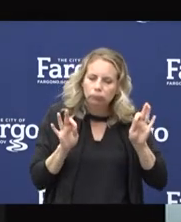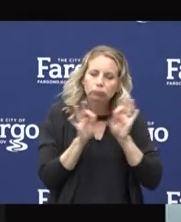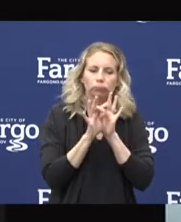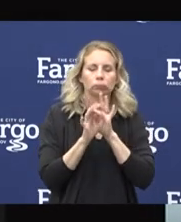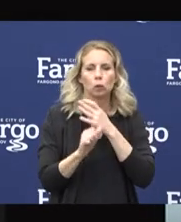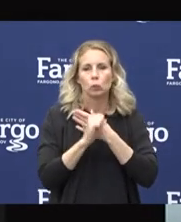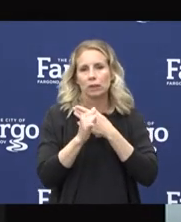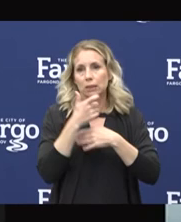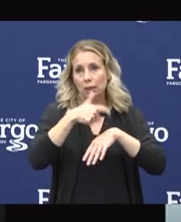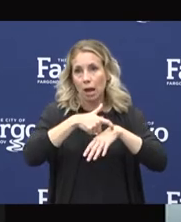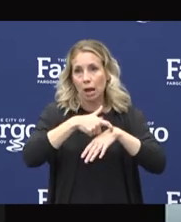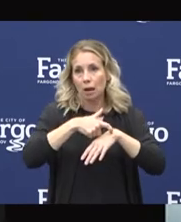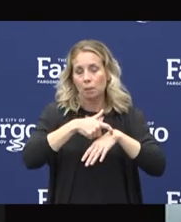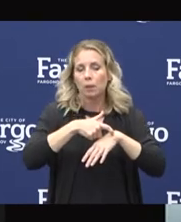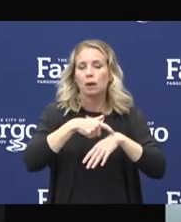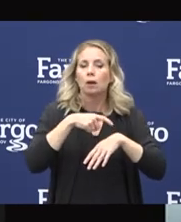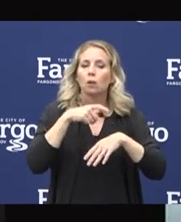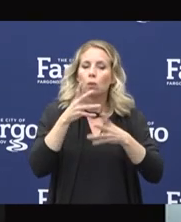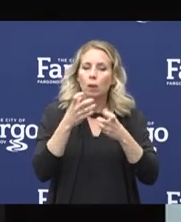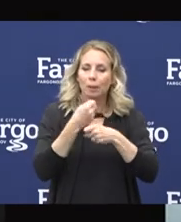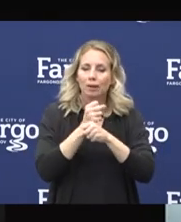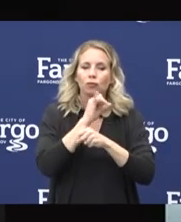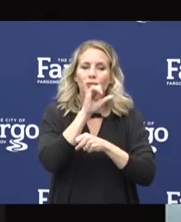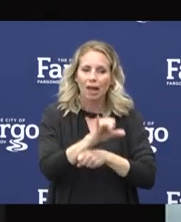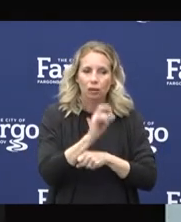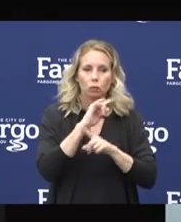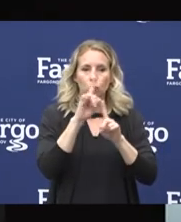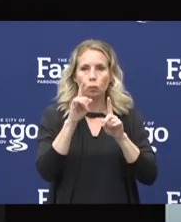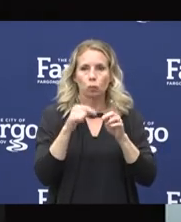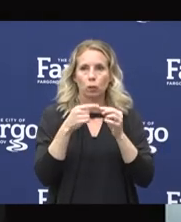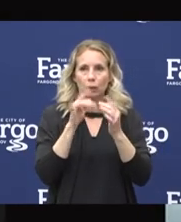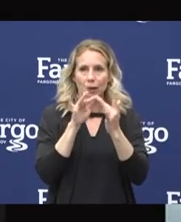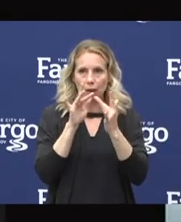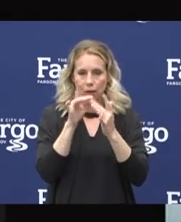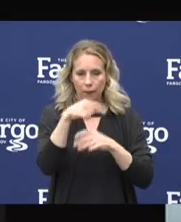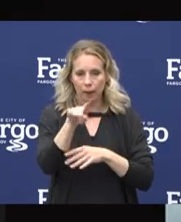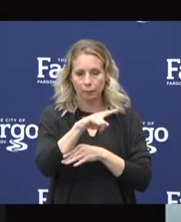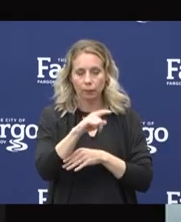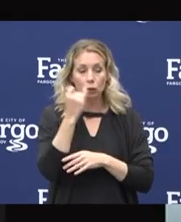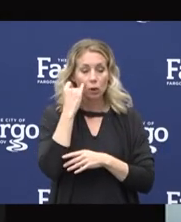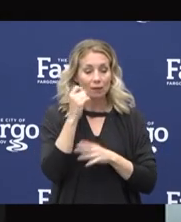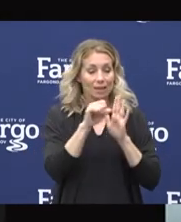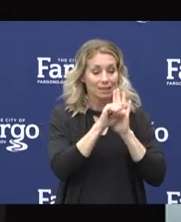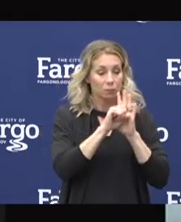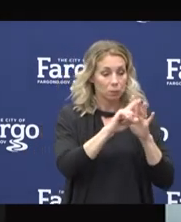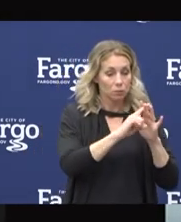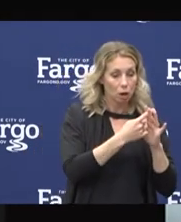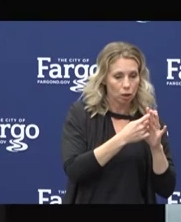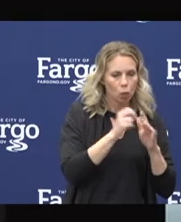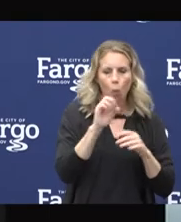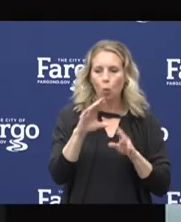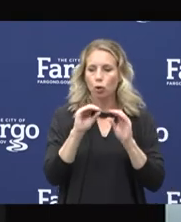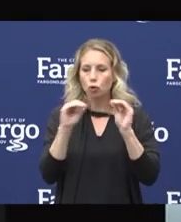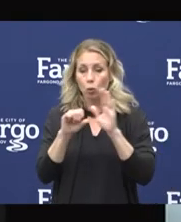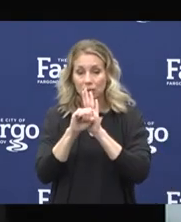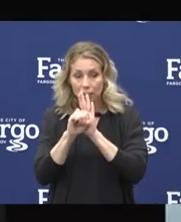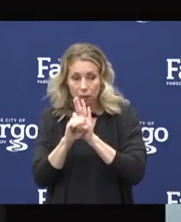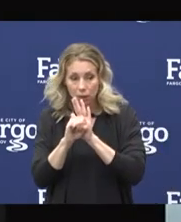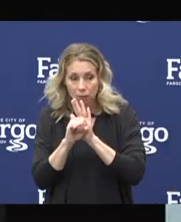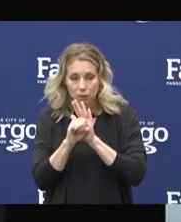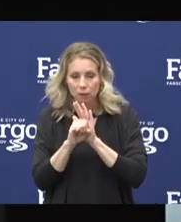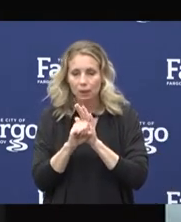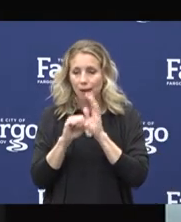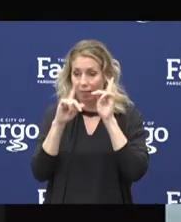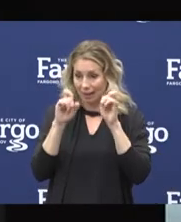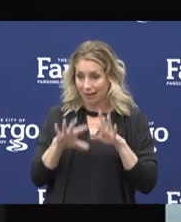is that 48 hours prior to when your symptoms started or if you have no symptoms, we go 48 hours prior to when you had that